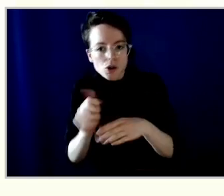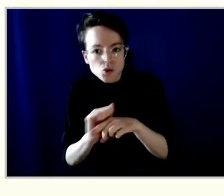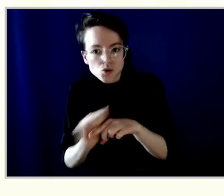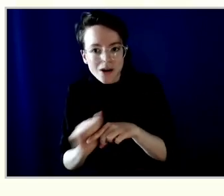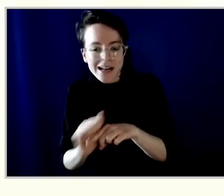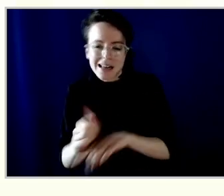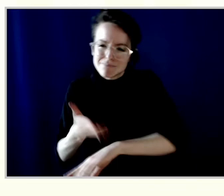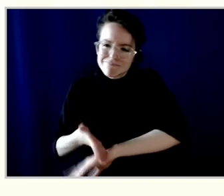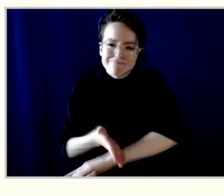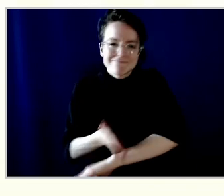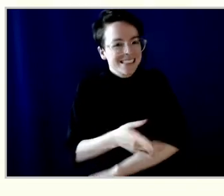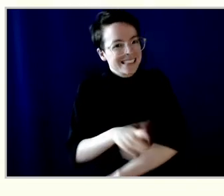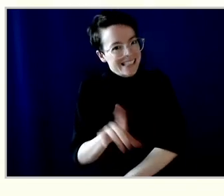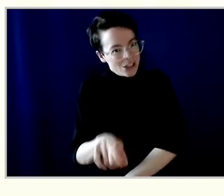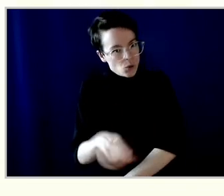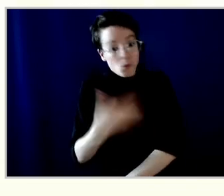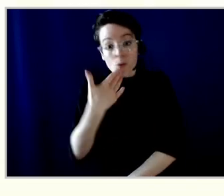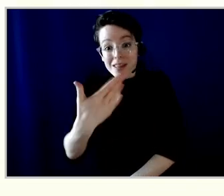So thanks for the question.